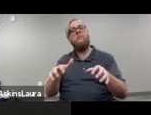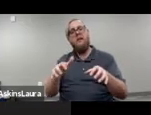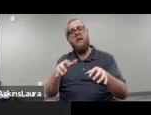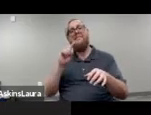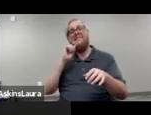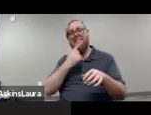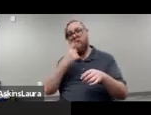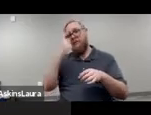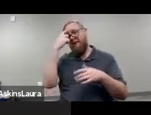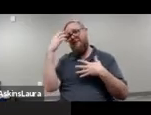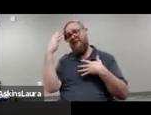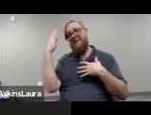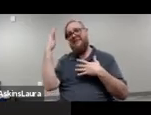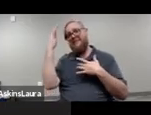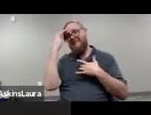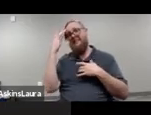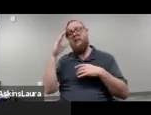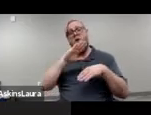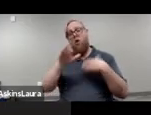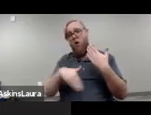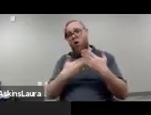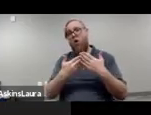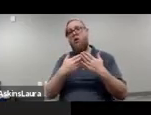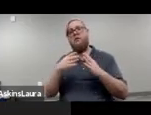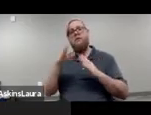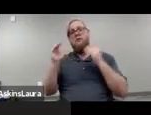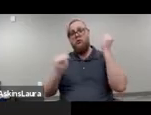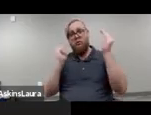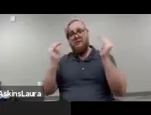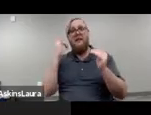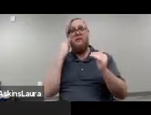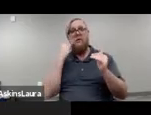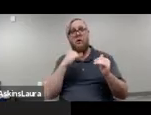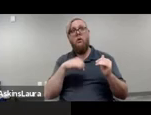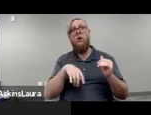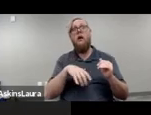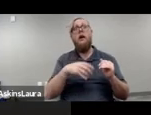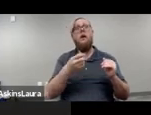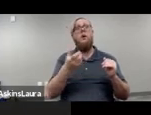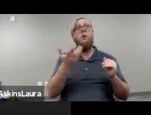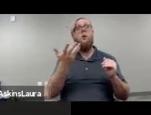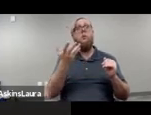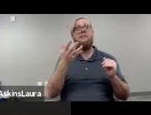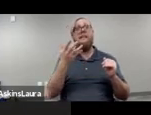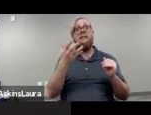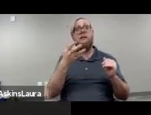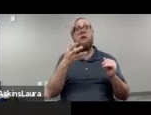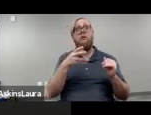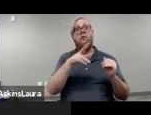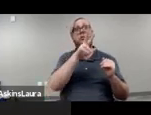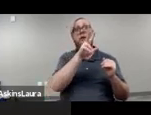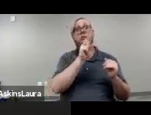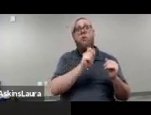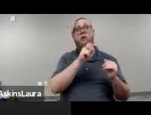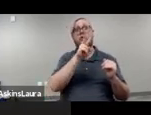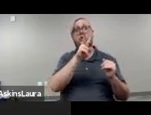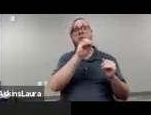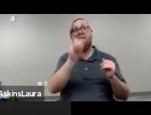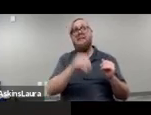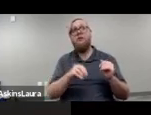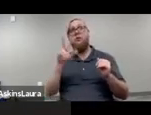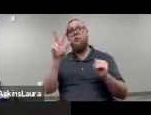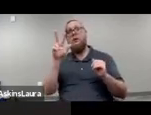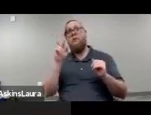all adults in California rose from 3.2 percent, in fiscal year 08-09 to 3.94